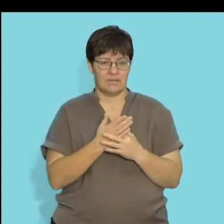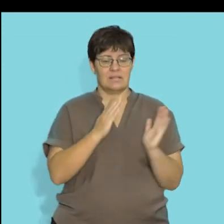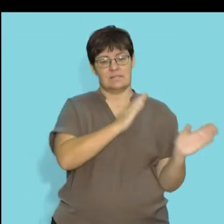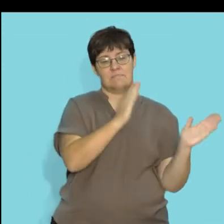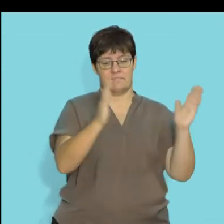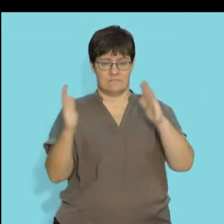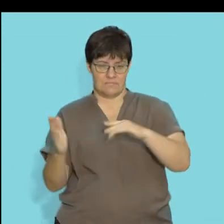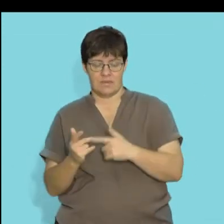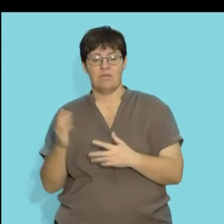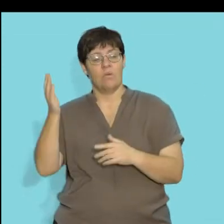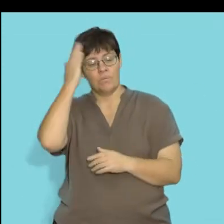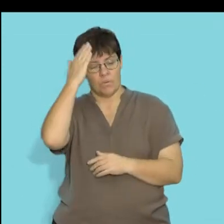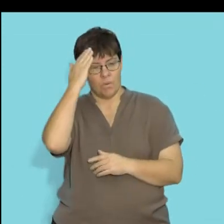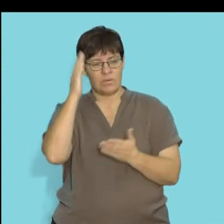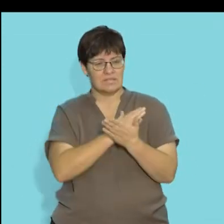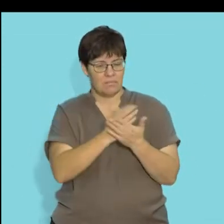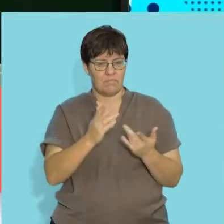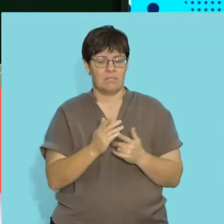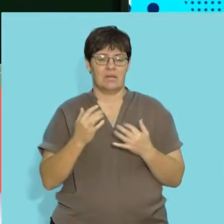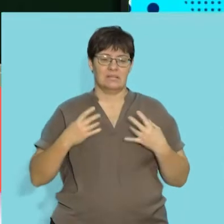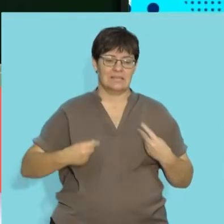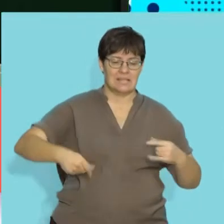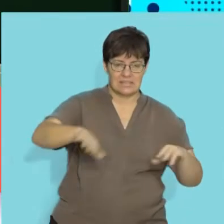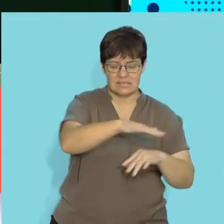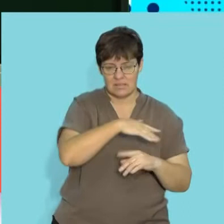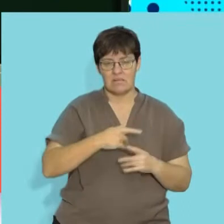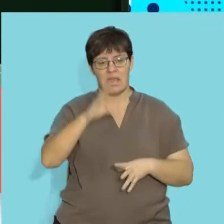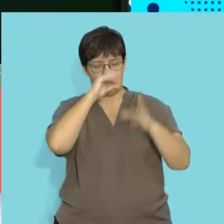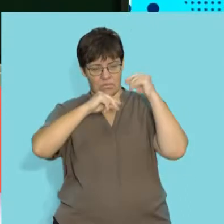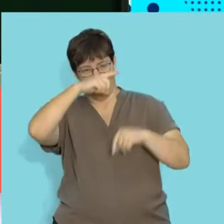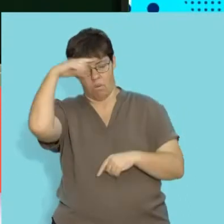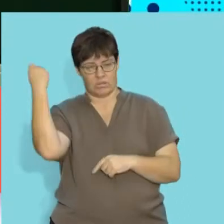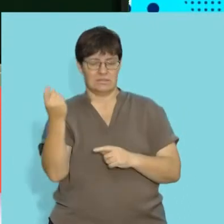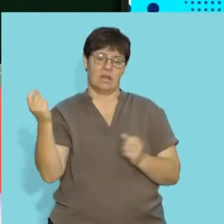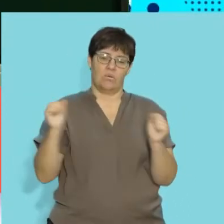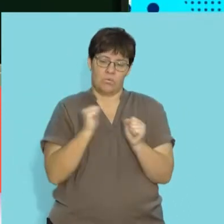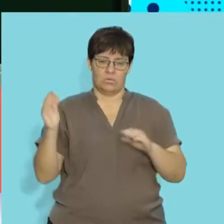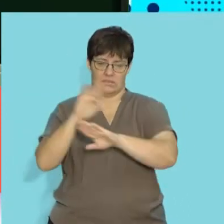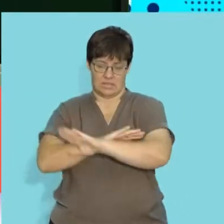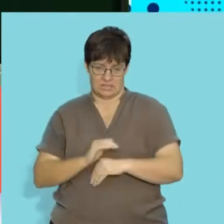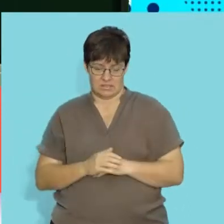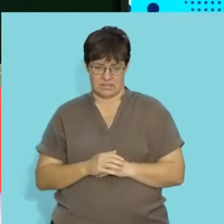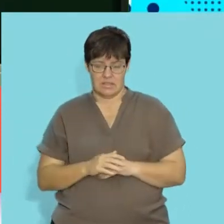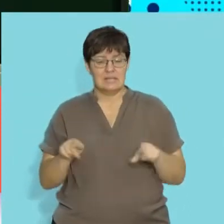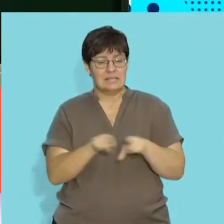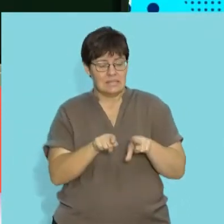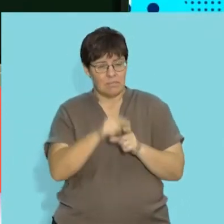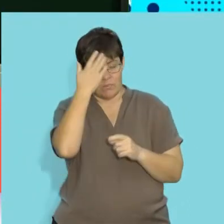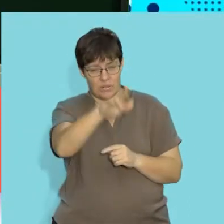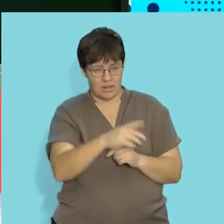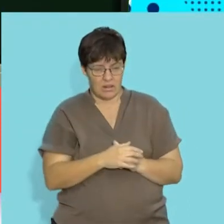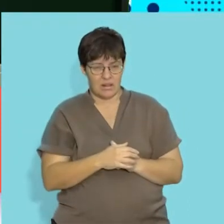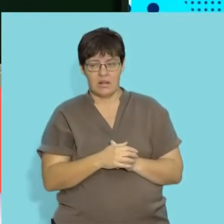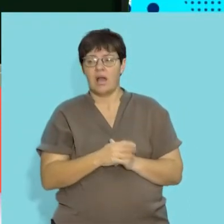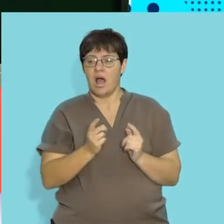seasons. We know that in certain areas, such as deserts, they experience hot days and cold nights. We also know